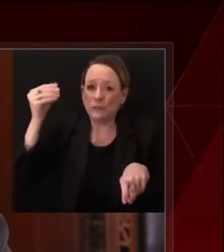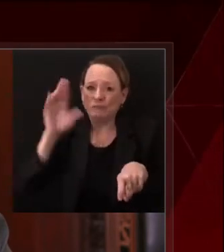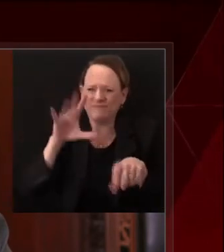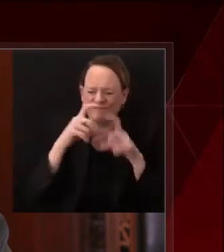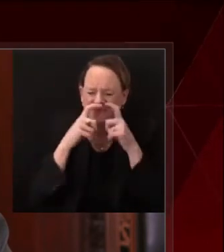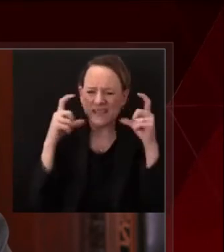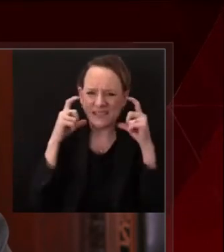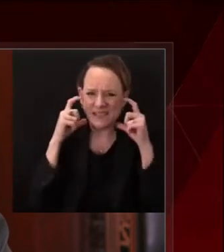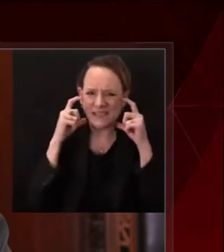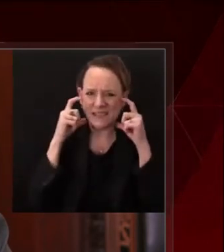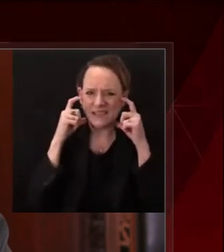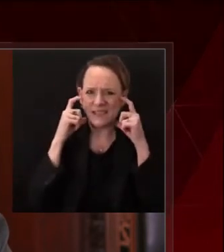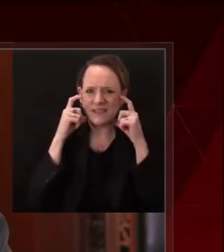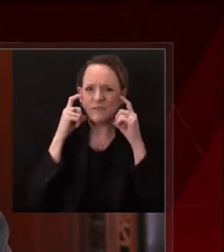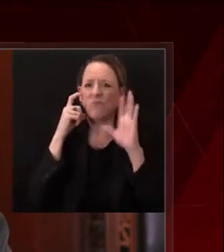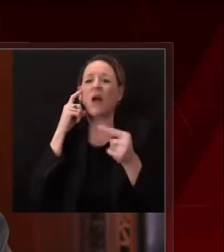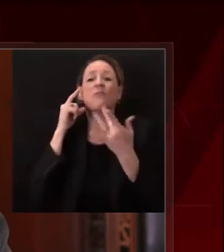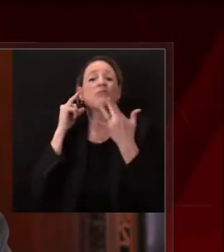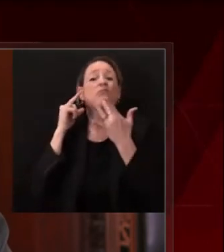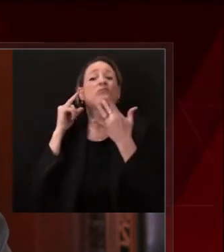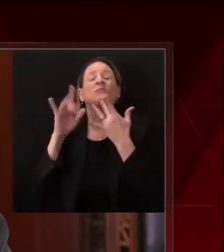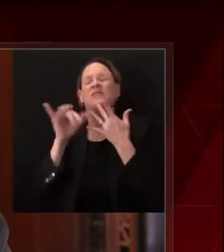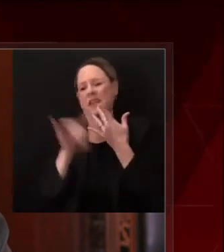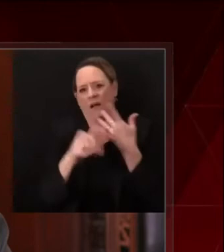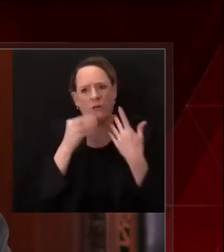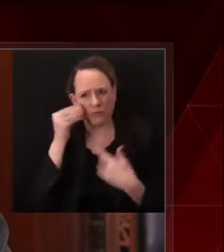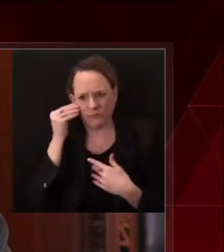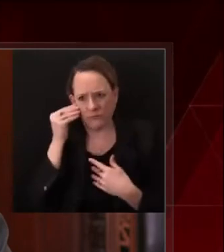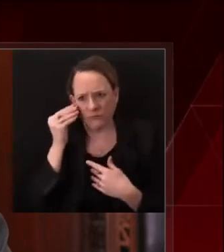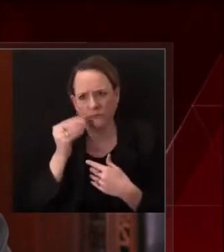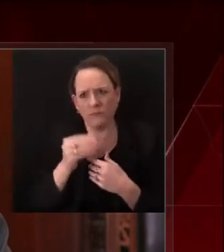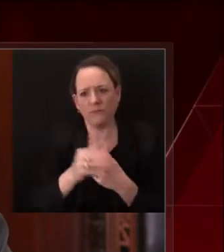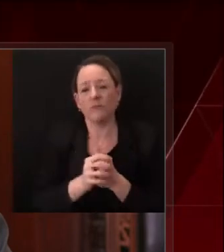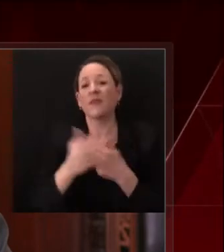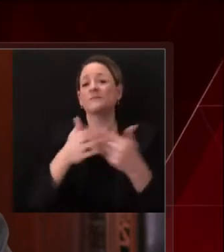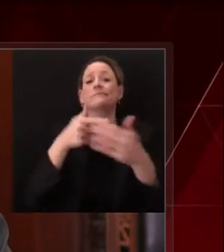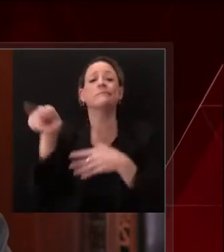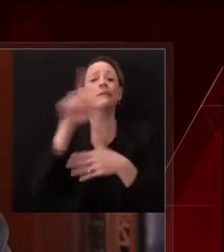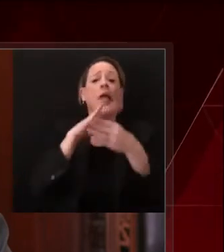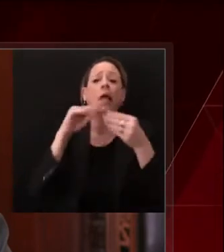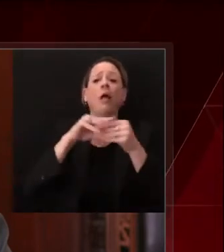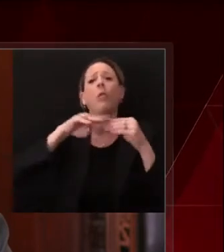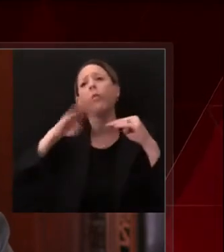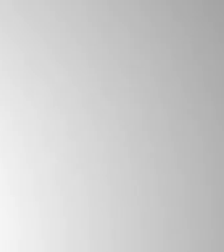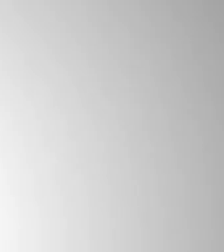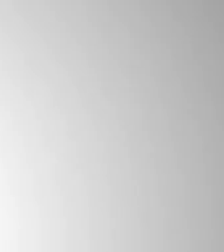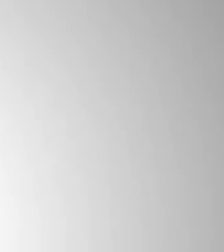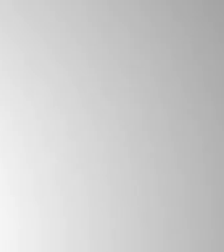spread staying safer at home i'm going to call it what it is it's about saving lives